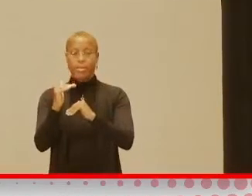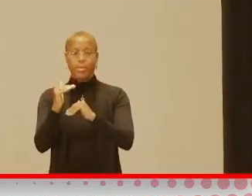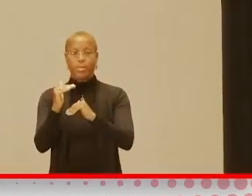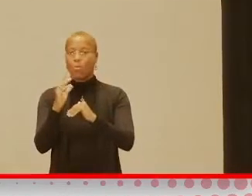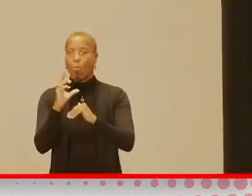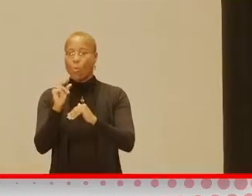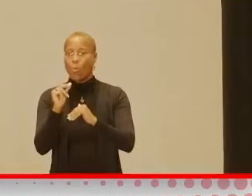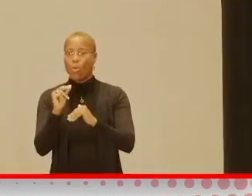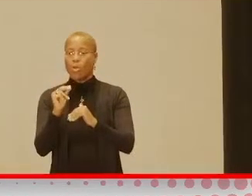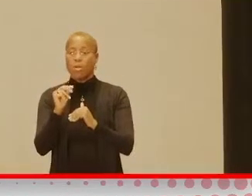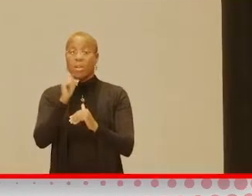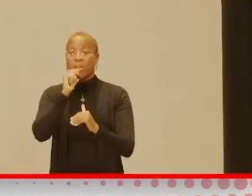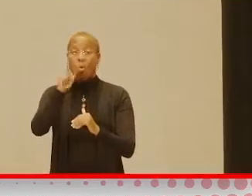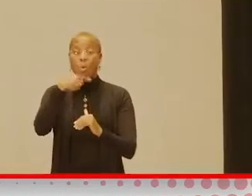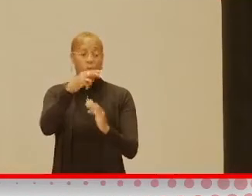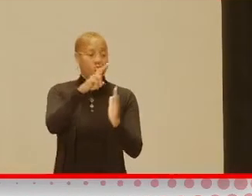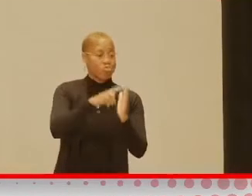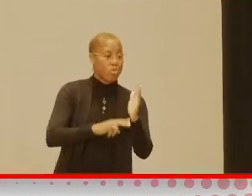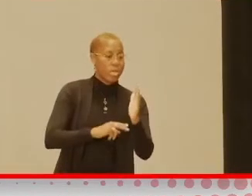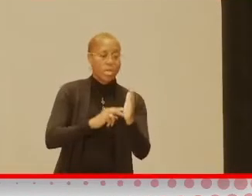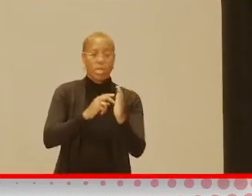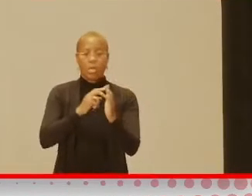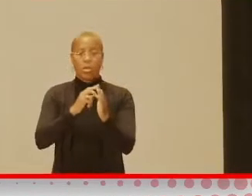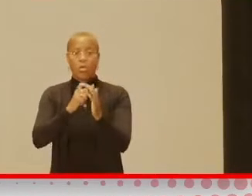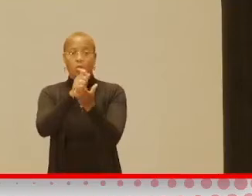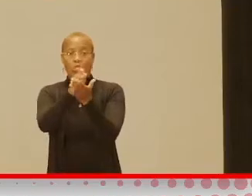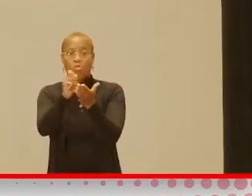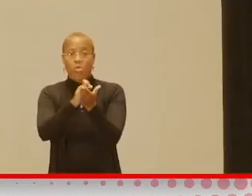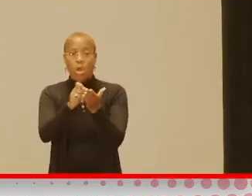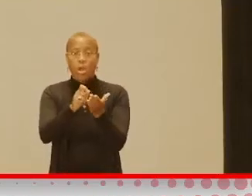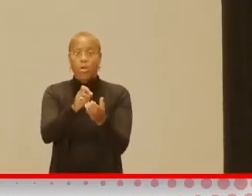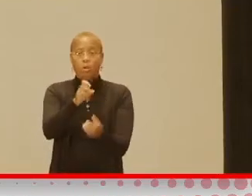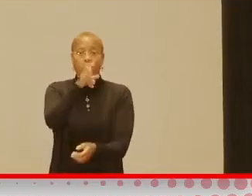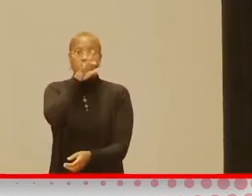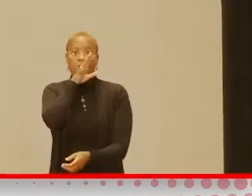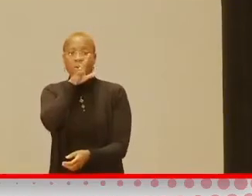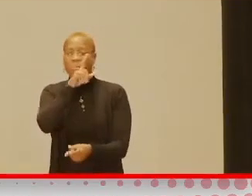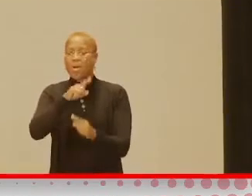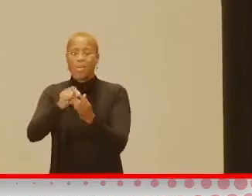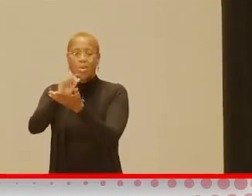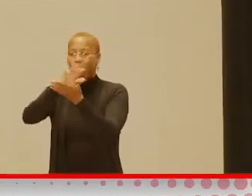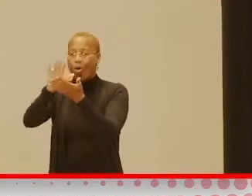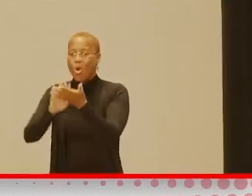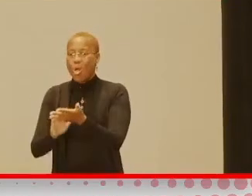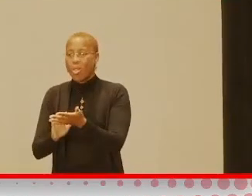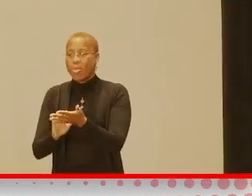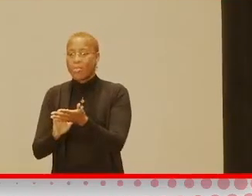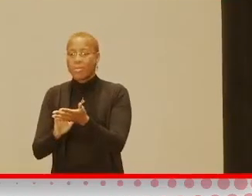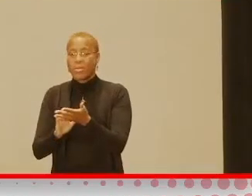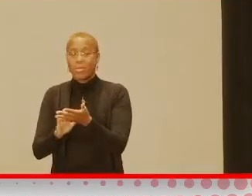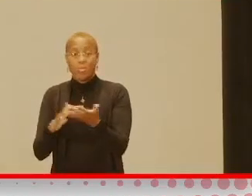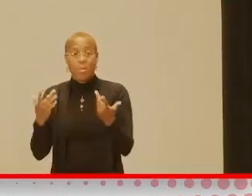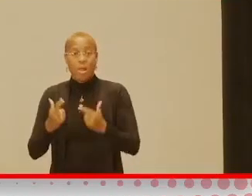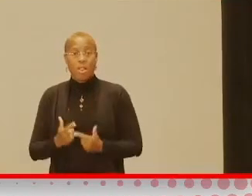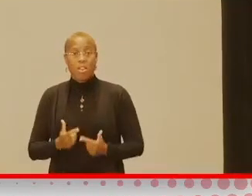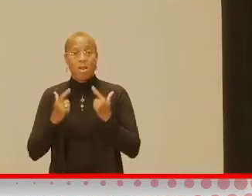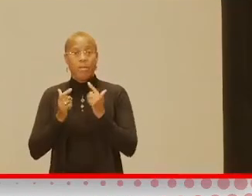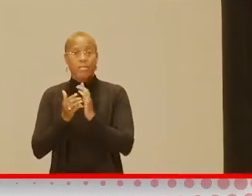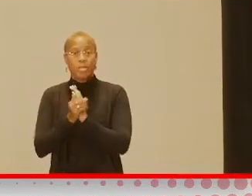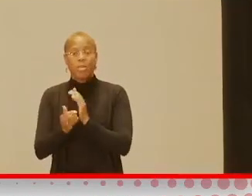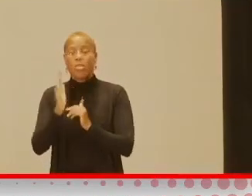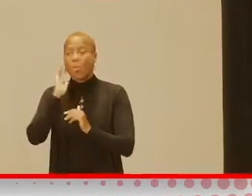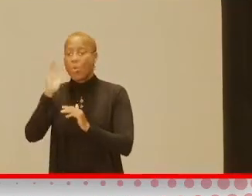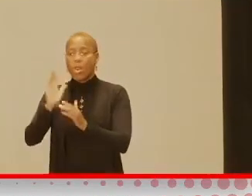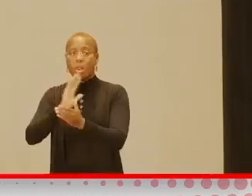for, you know, reading and writing and talking, but all of those things. Life skills, they'll get there.